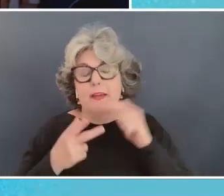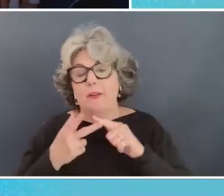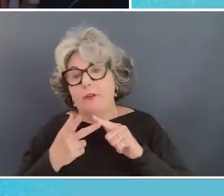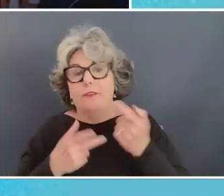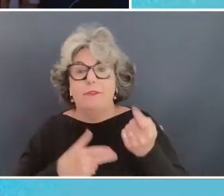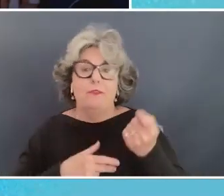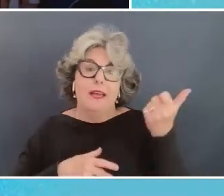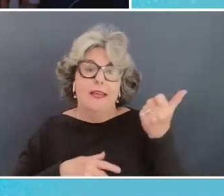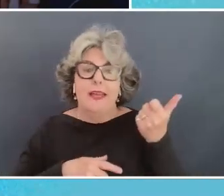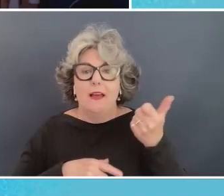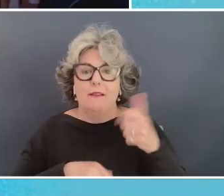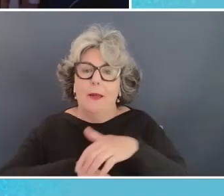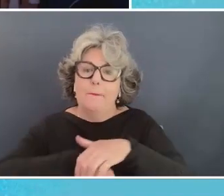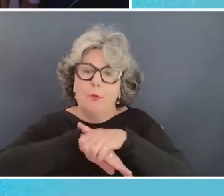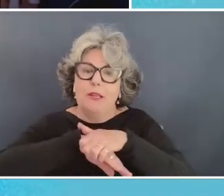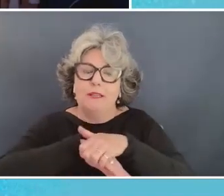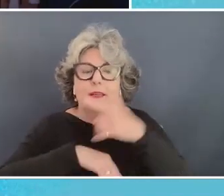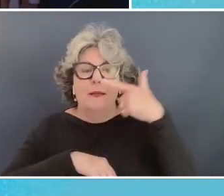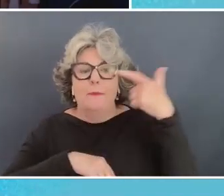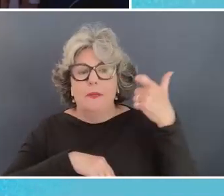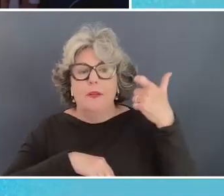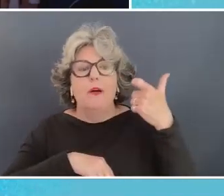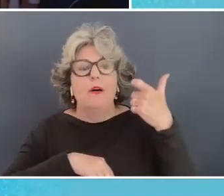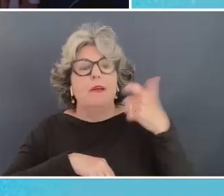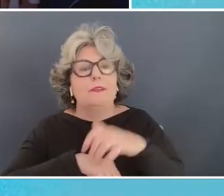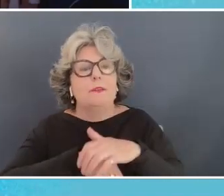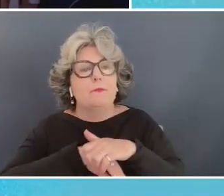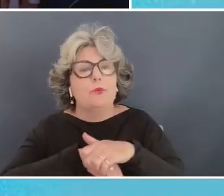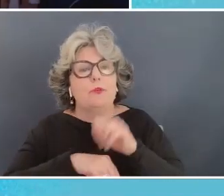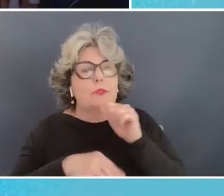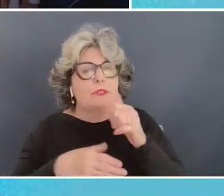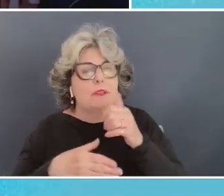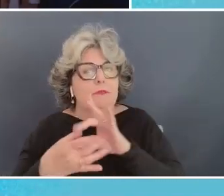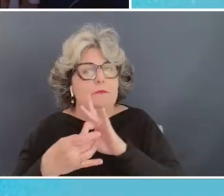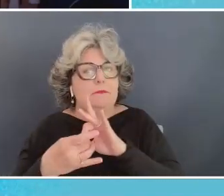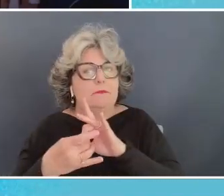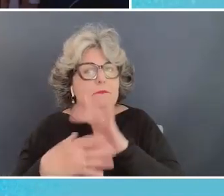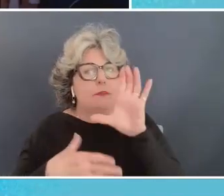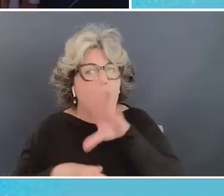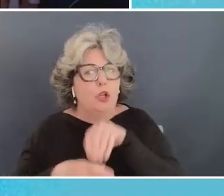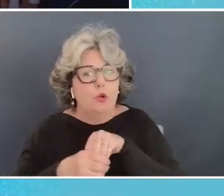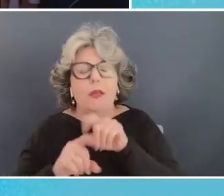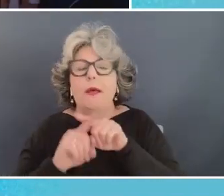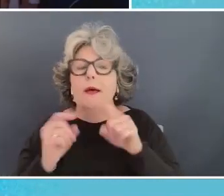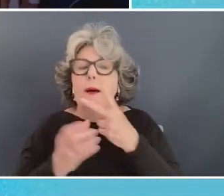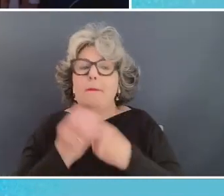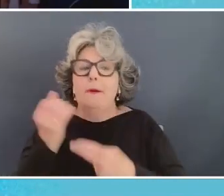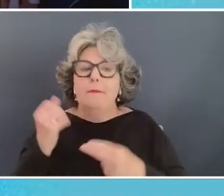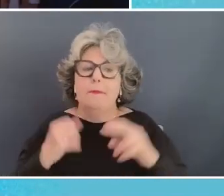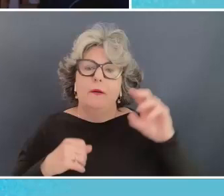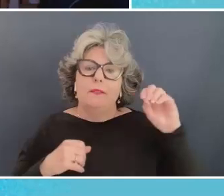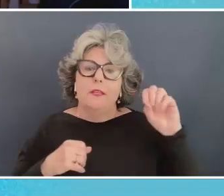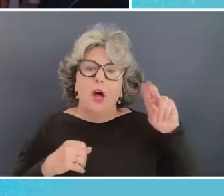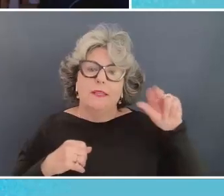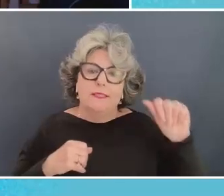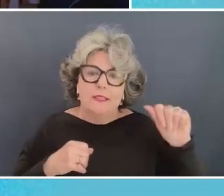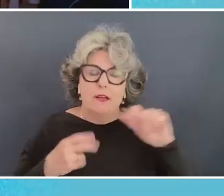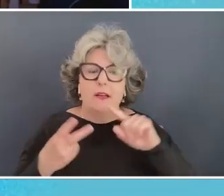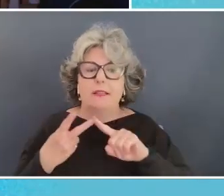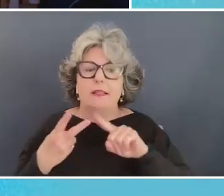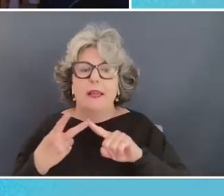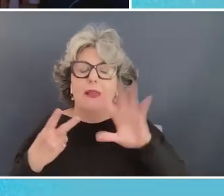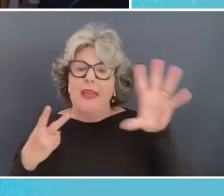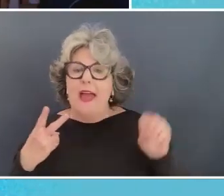out which isn't quite fair because brexit wasn't it wasn't concluded but i would say both asean and particularly the